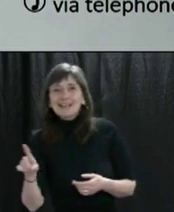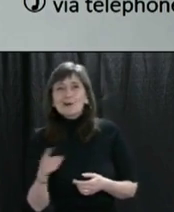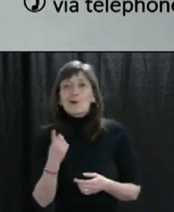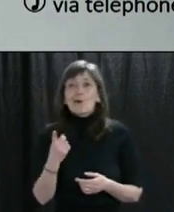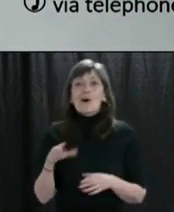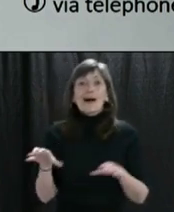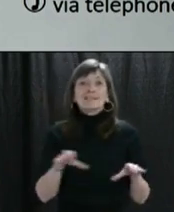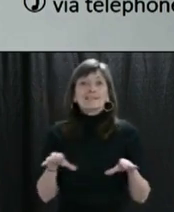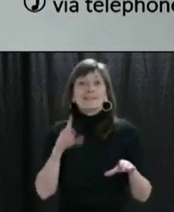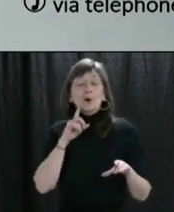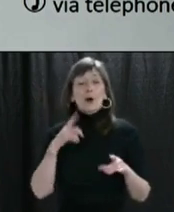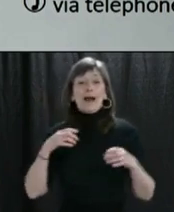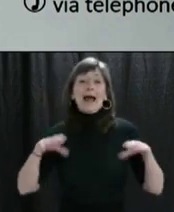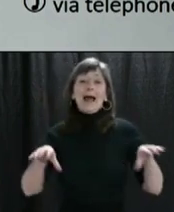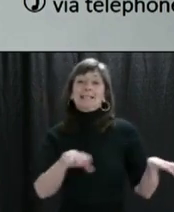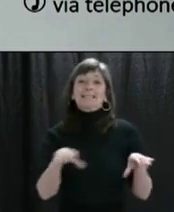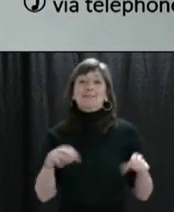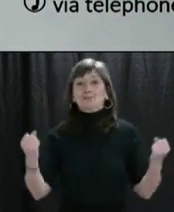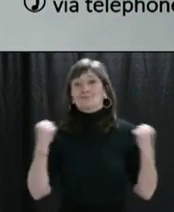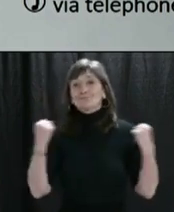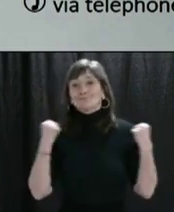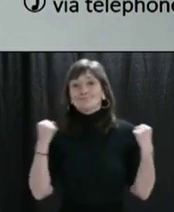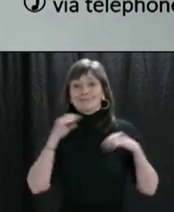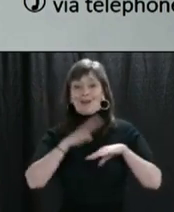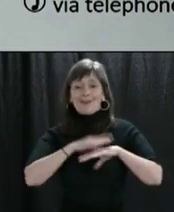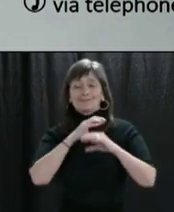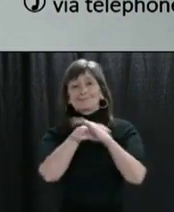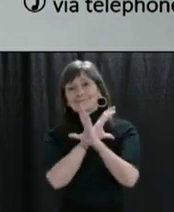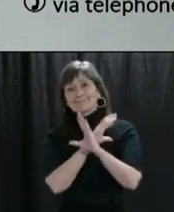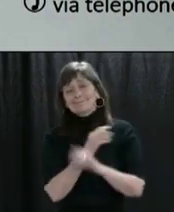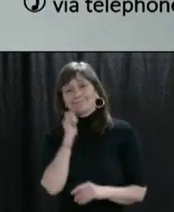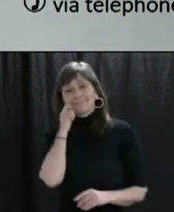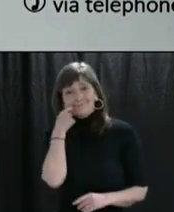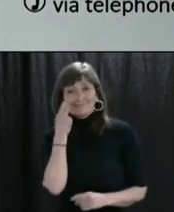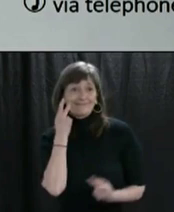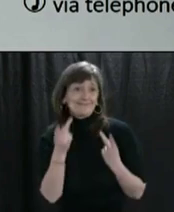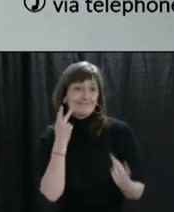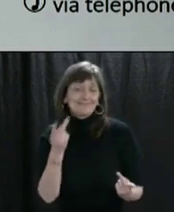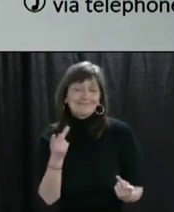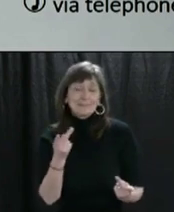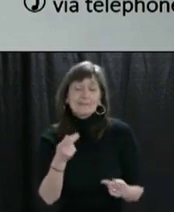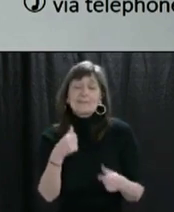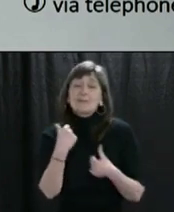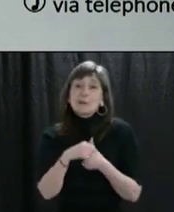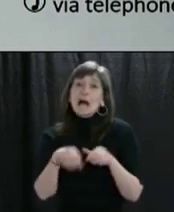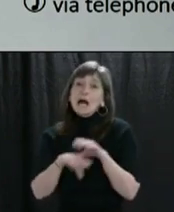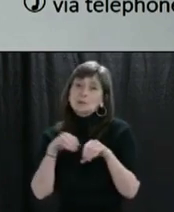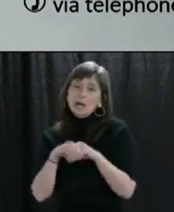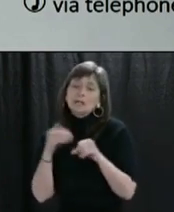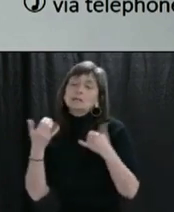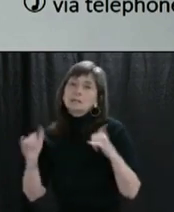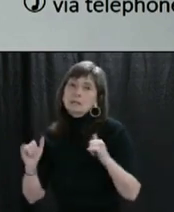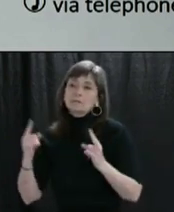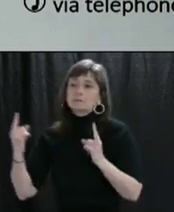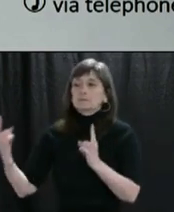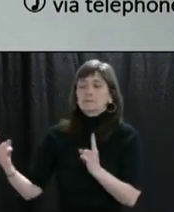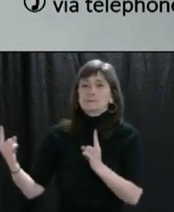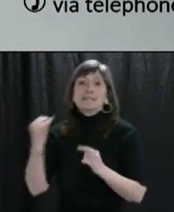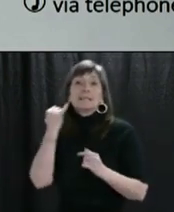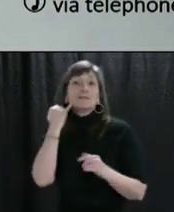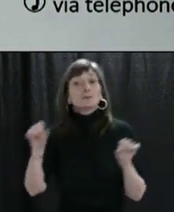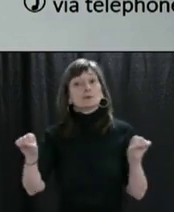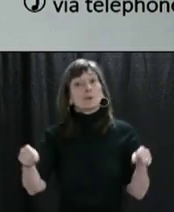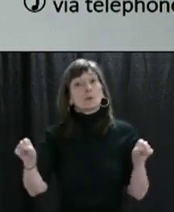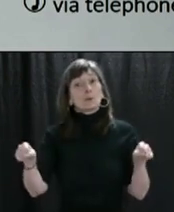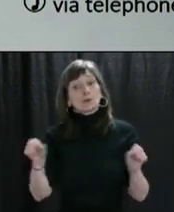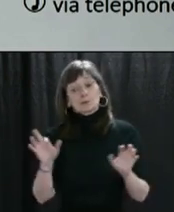physical activity. We must remember physical distancing even when we are outside. For example, when you're snowmobiling,